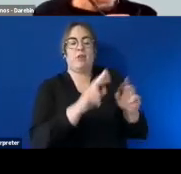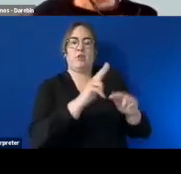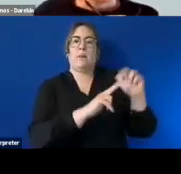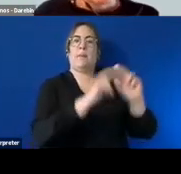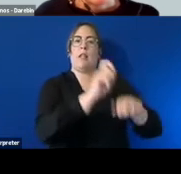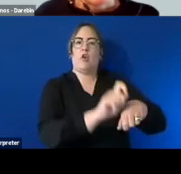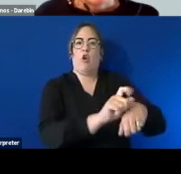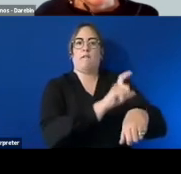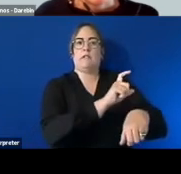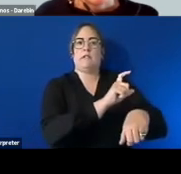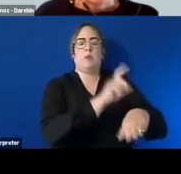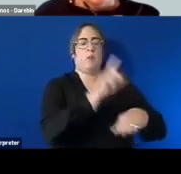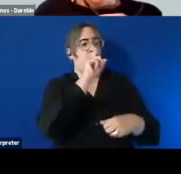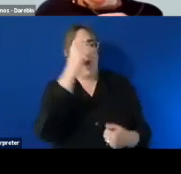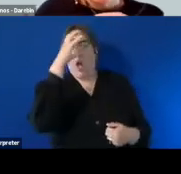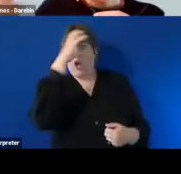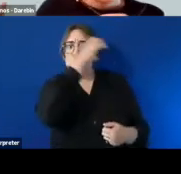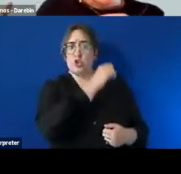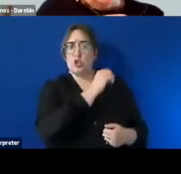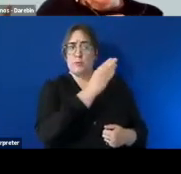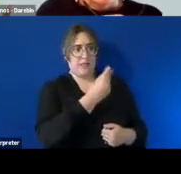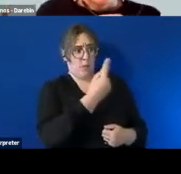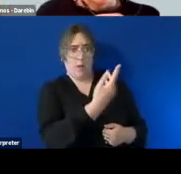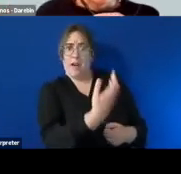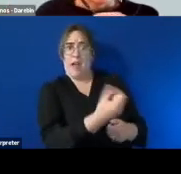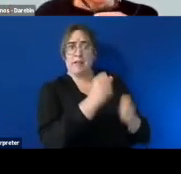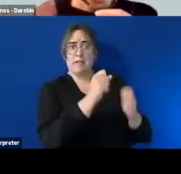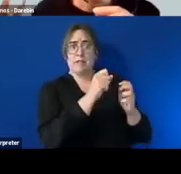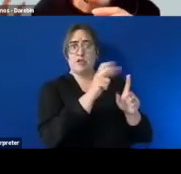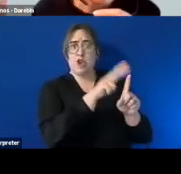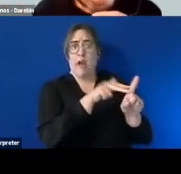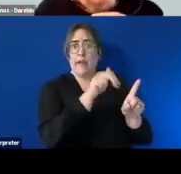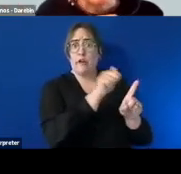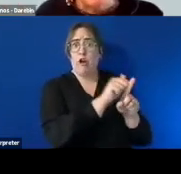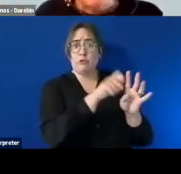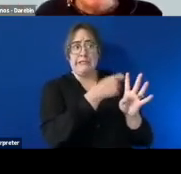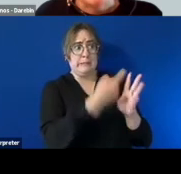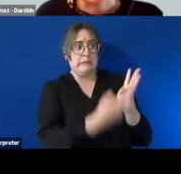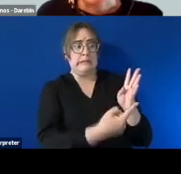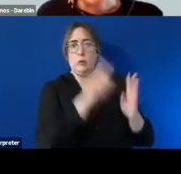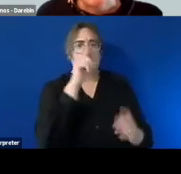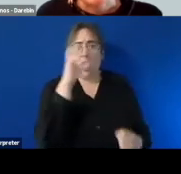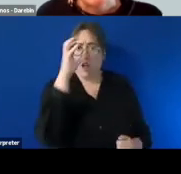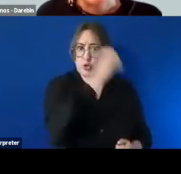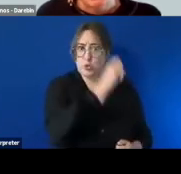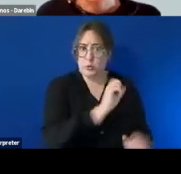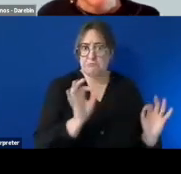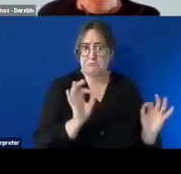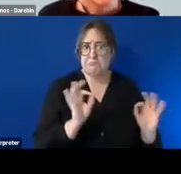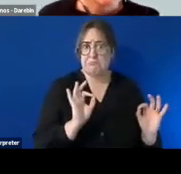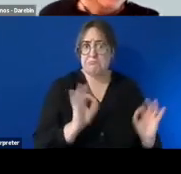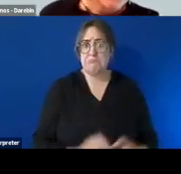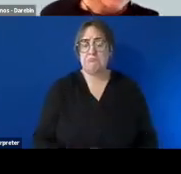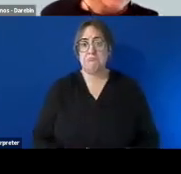it's we definitely cannot assume that somebody you know has something that you know don't make assumptions about people i guess it comes down to